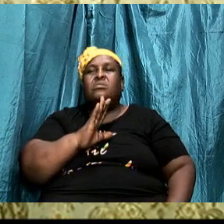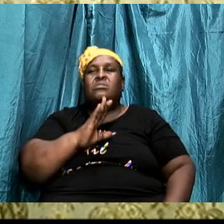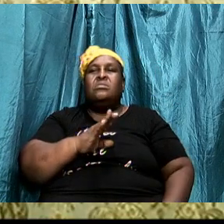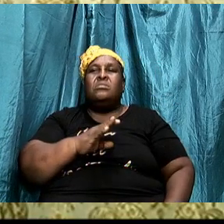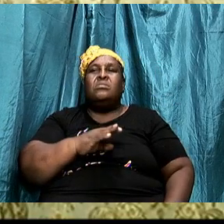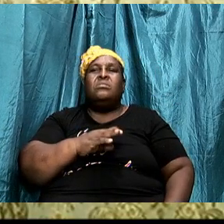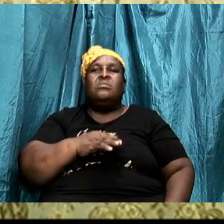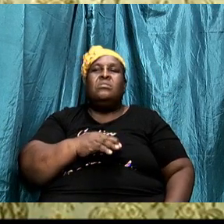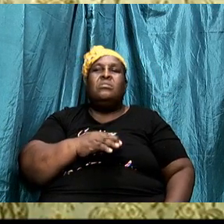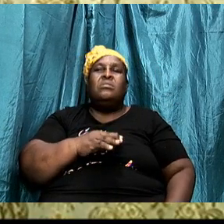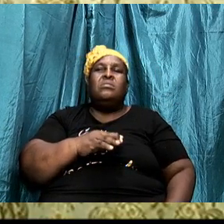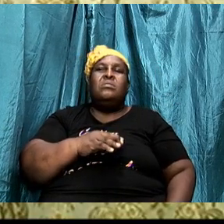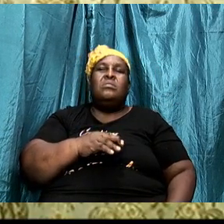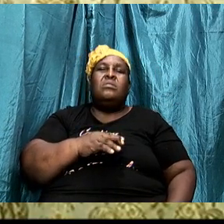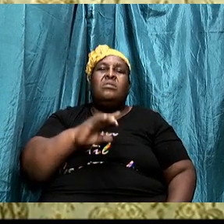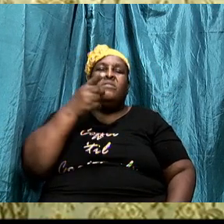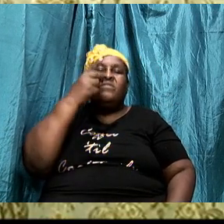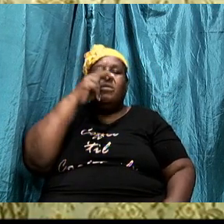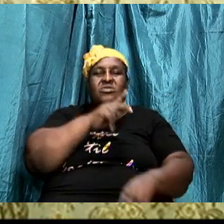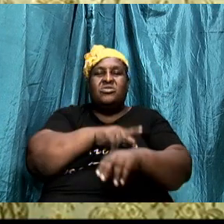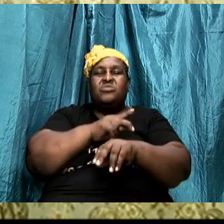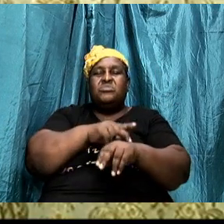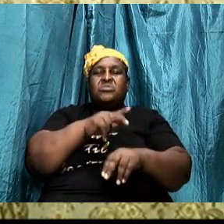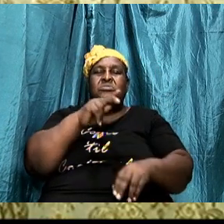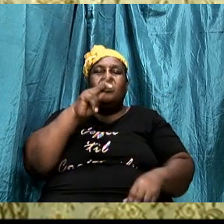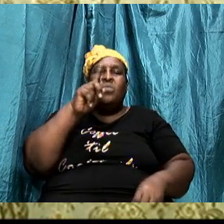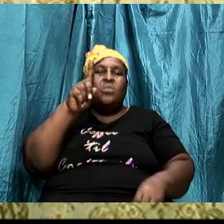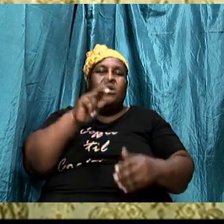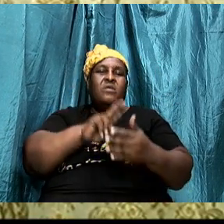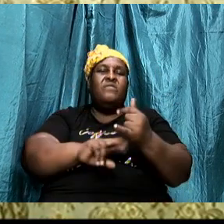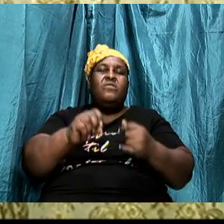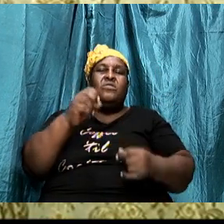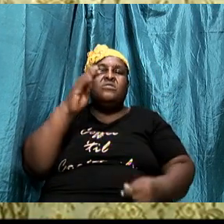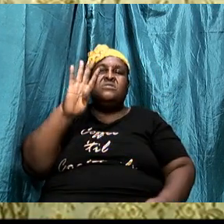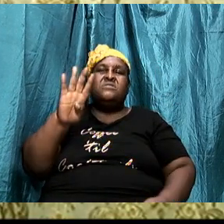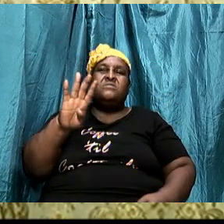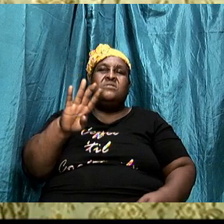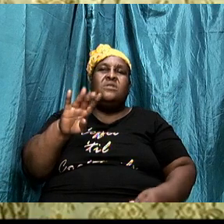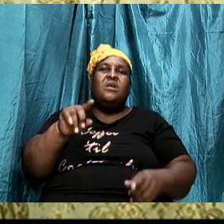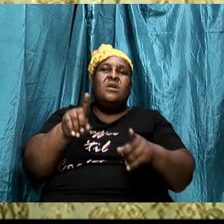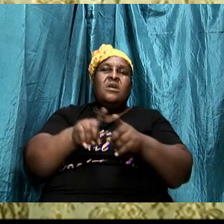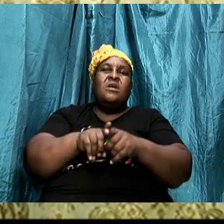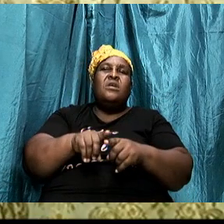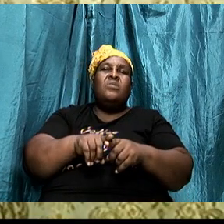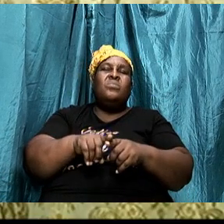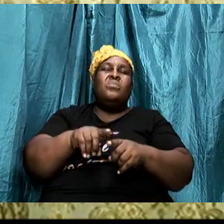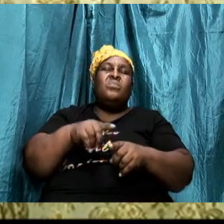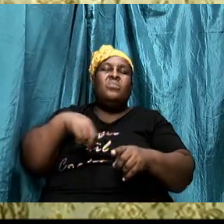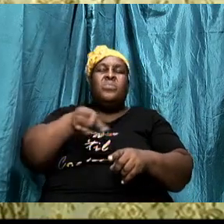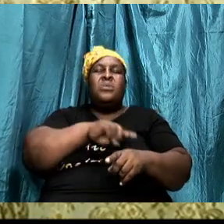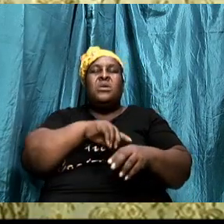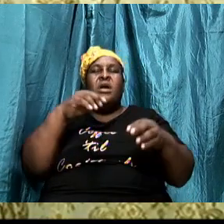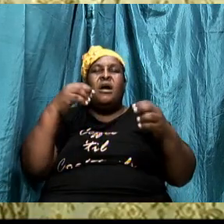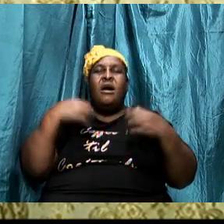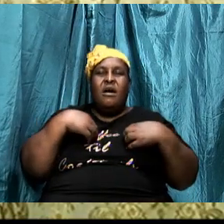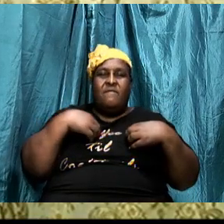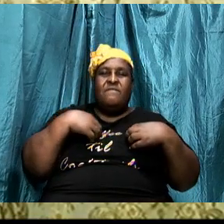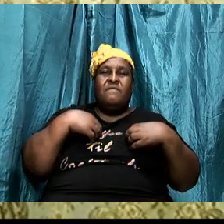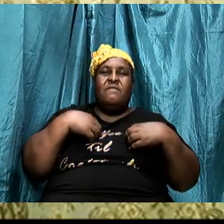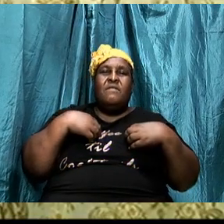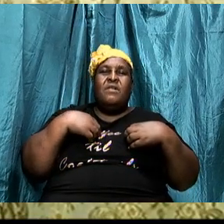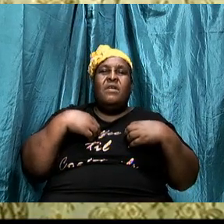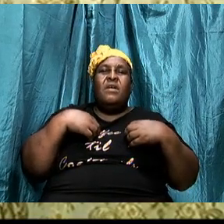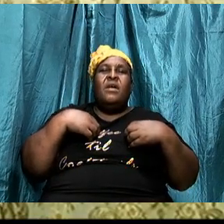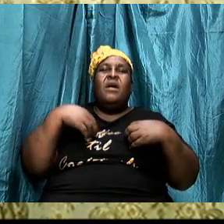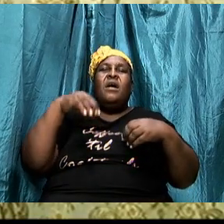according to 1 Peter 1 verses 4 as his children we have an inheritance being an here you